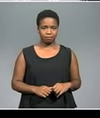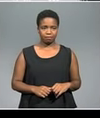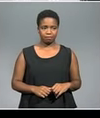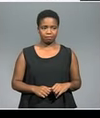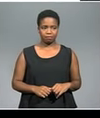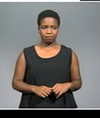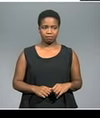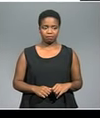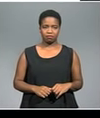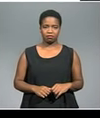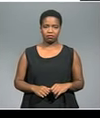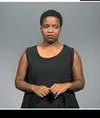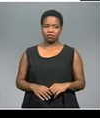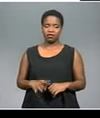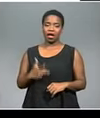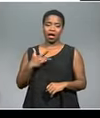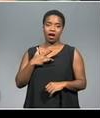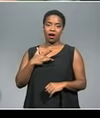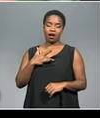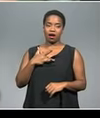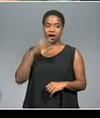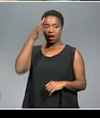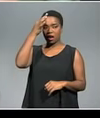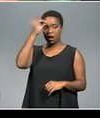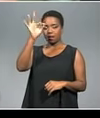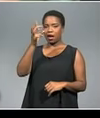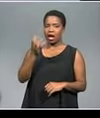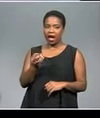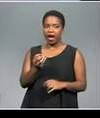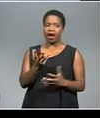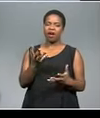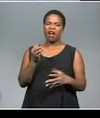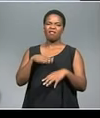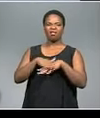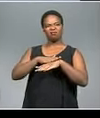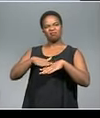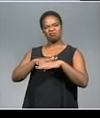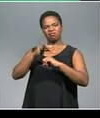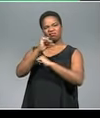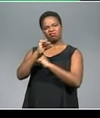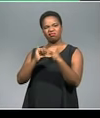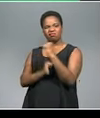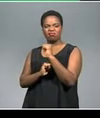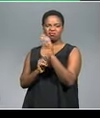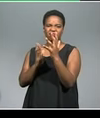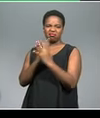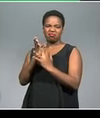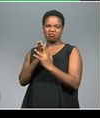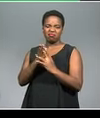I appreciate the fact that the government have sort of laid a basis for restructuring acts.